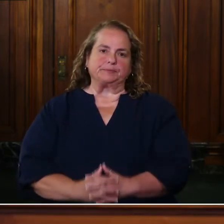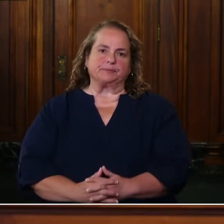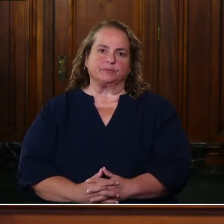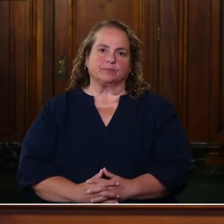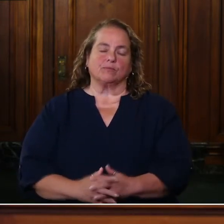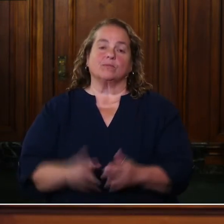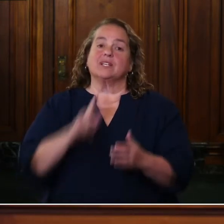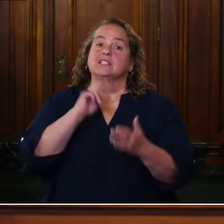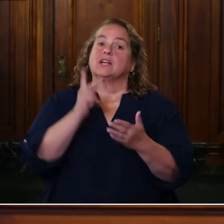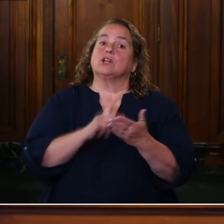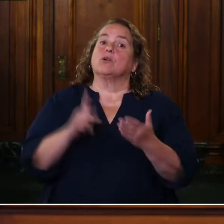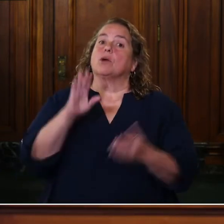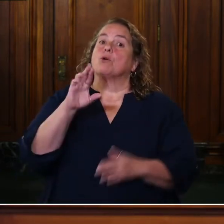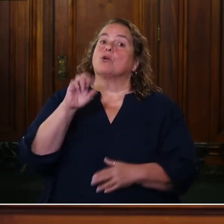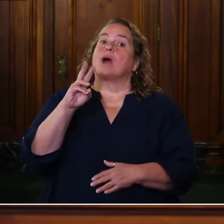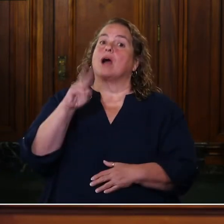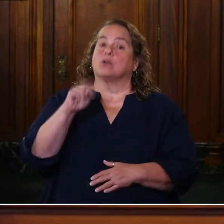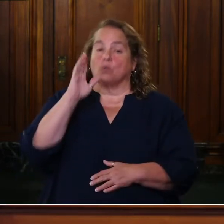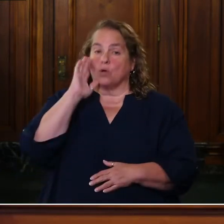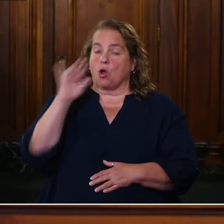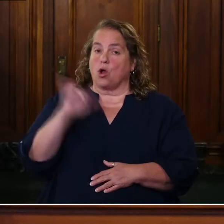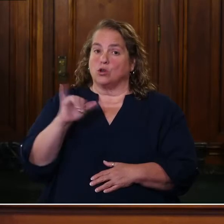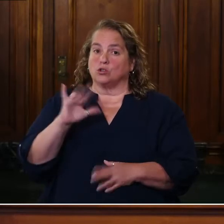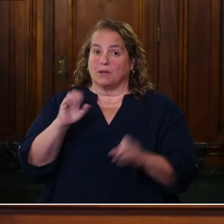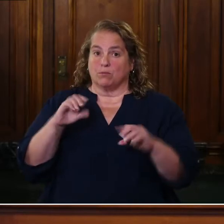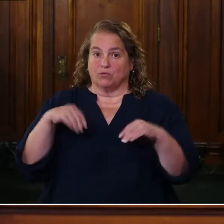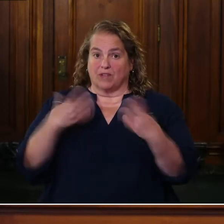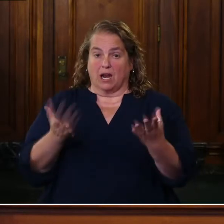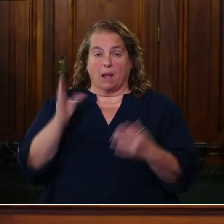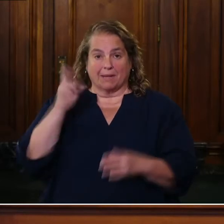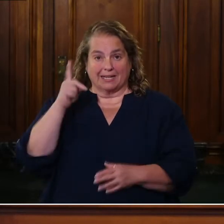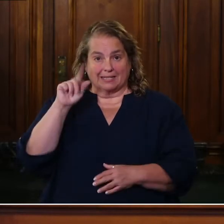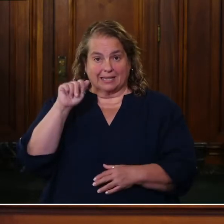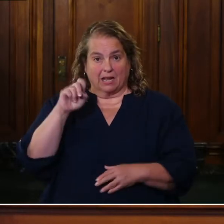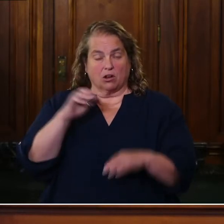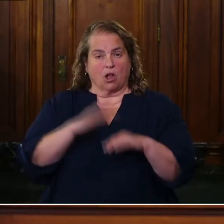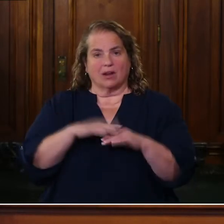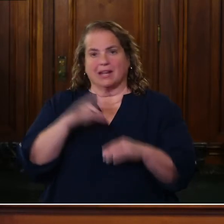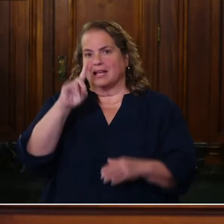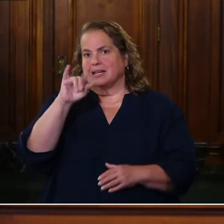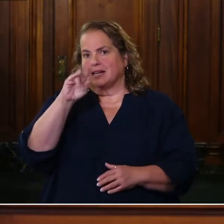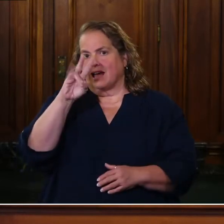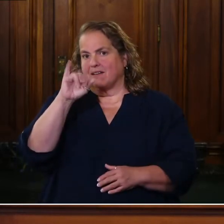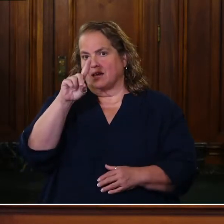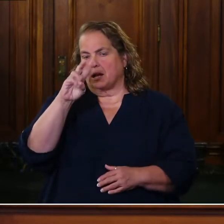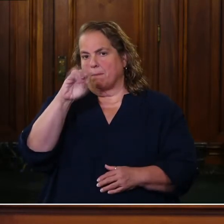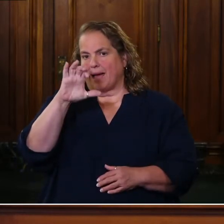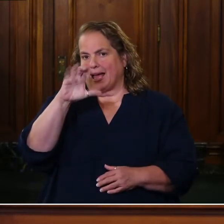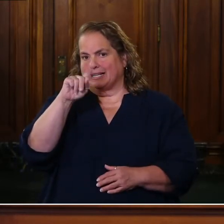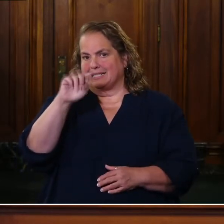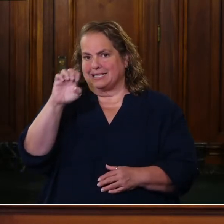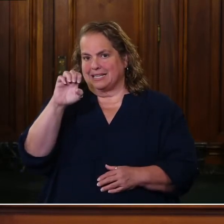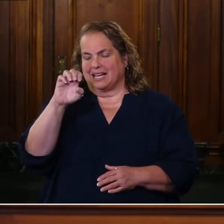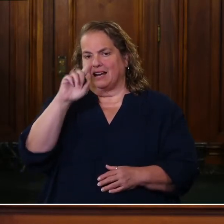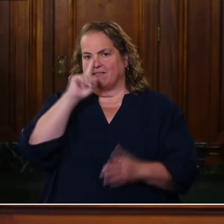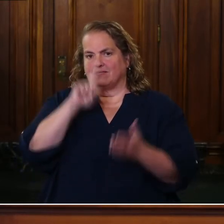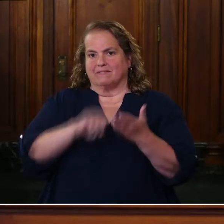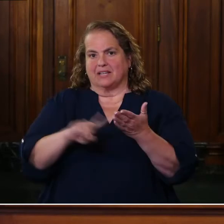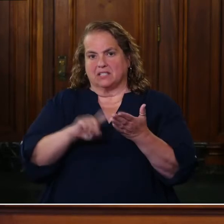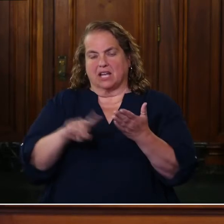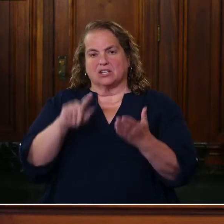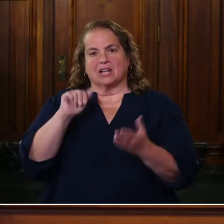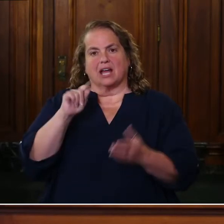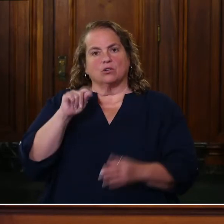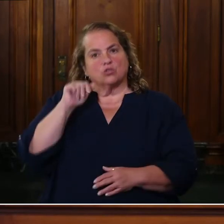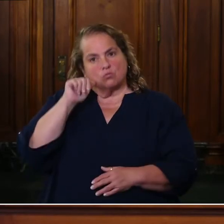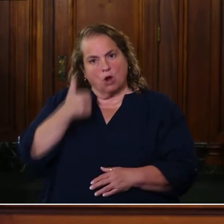Secretary Brown will also be providing an update on the David McAtee investigation at tomorrow's